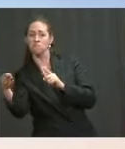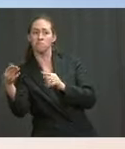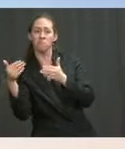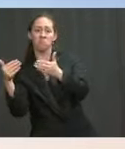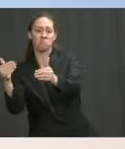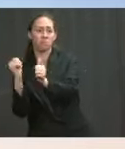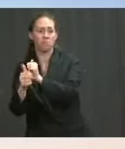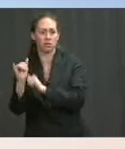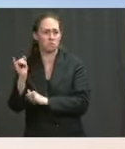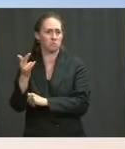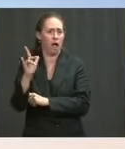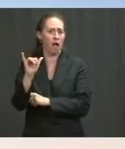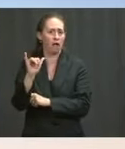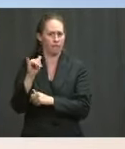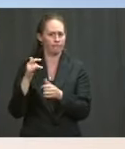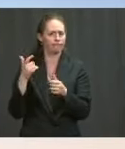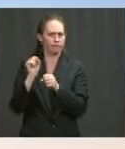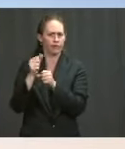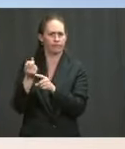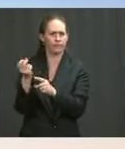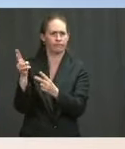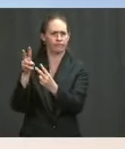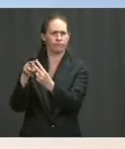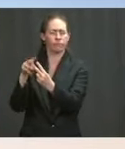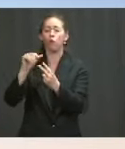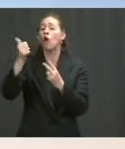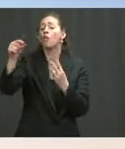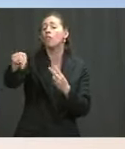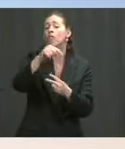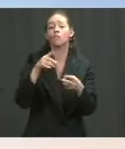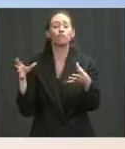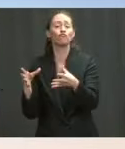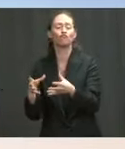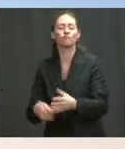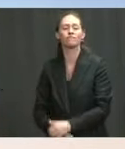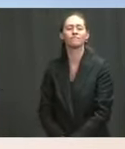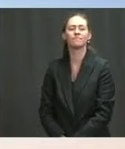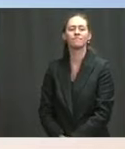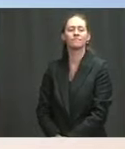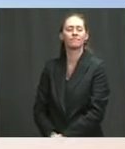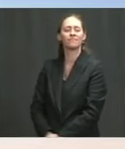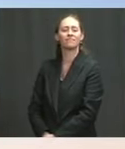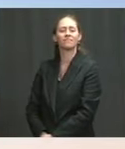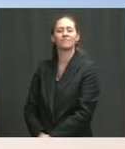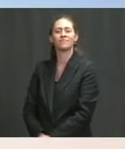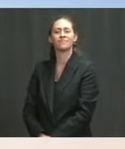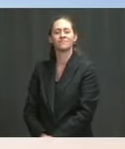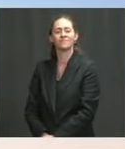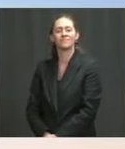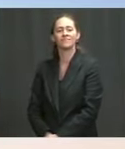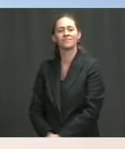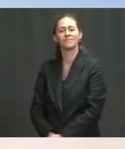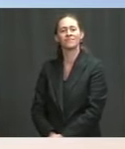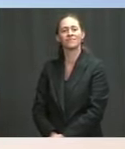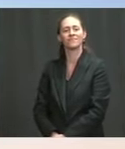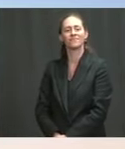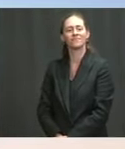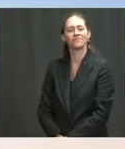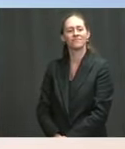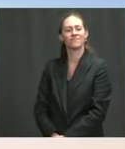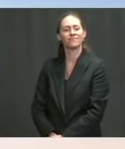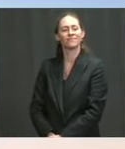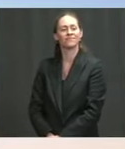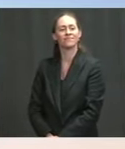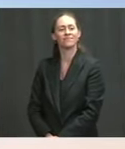Secondly, Senator Murphy of Connecticut says he's worried about how the administration used Constitution's Article 2 authority